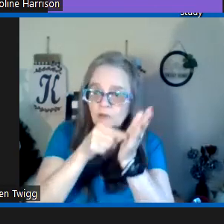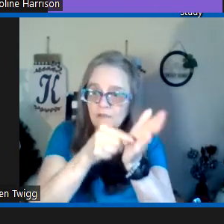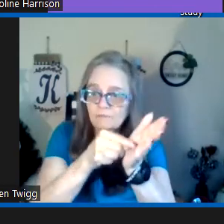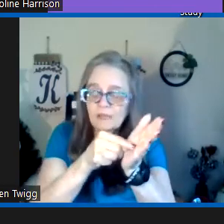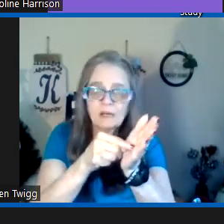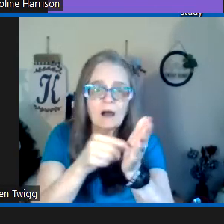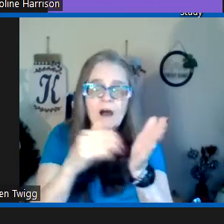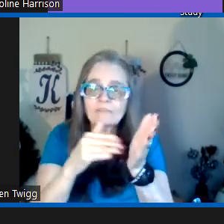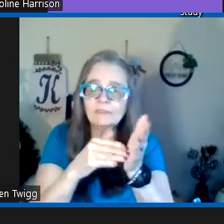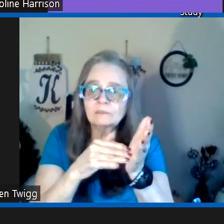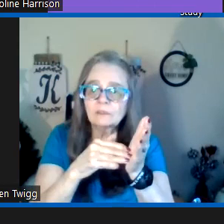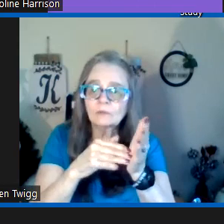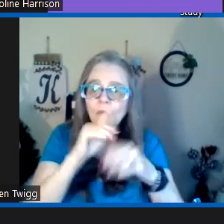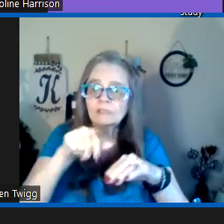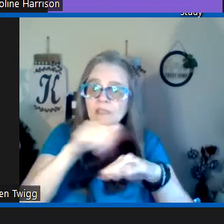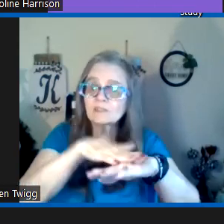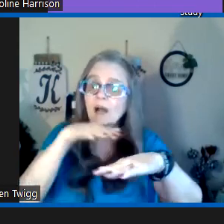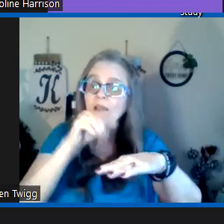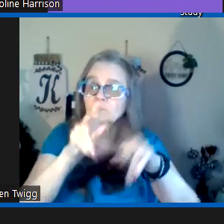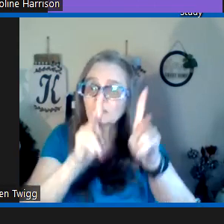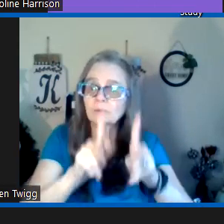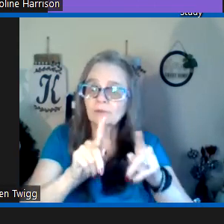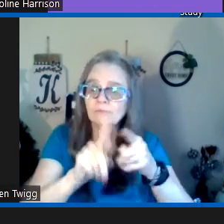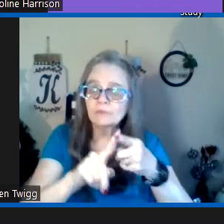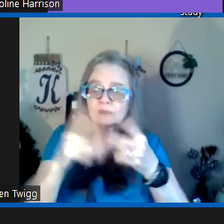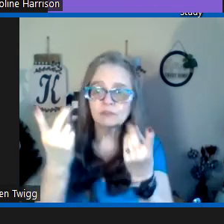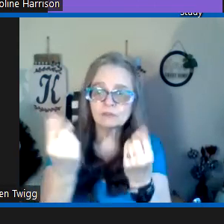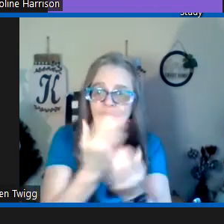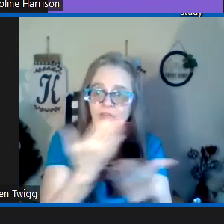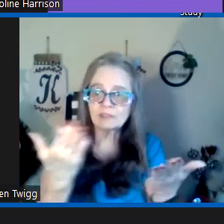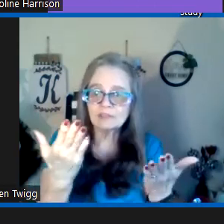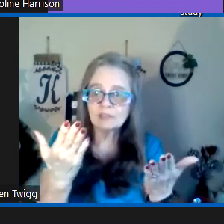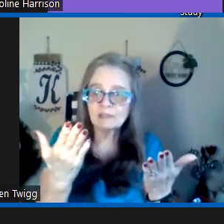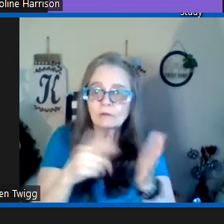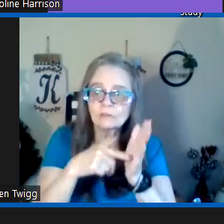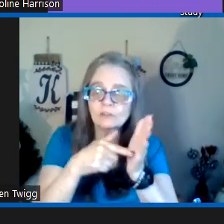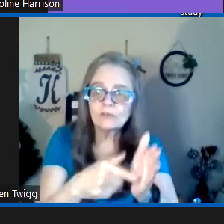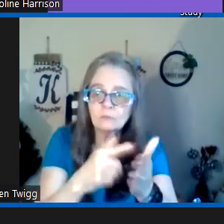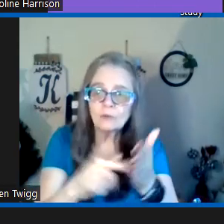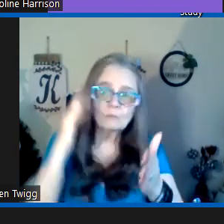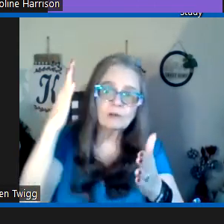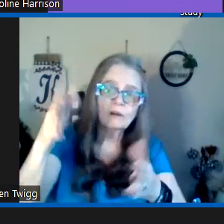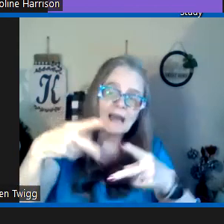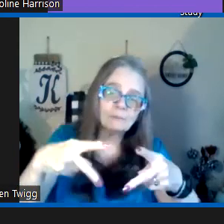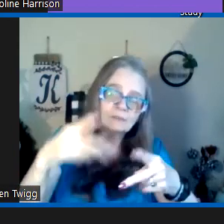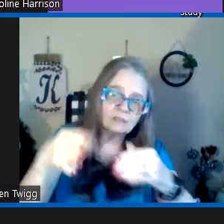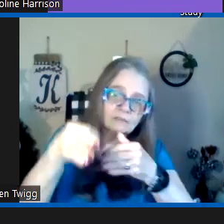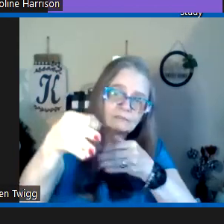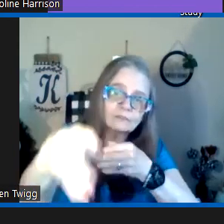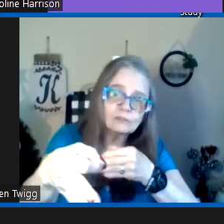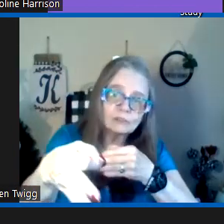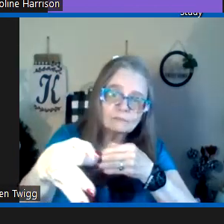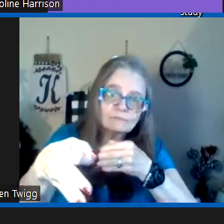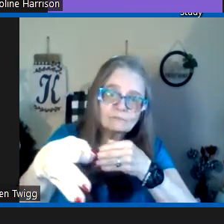will show it often when he's calling people to do things or show them what will happen